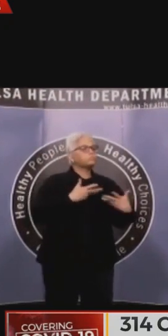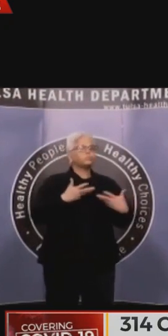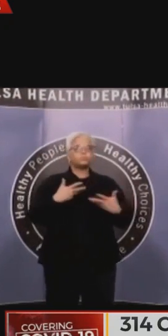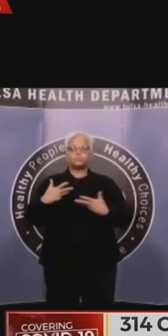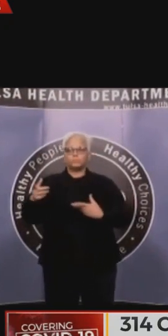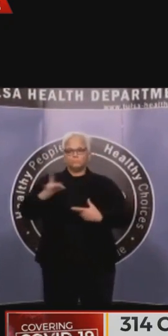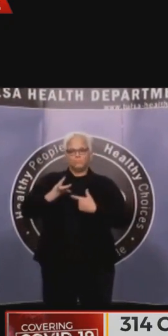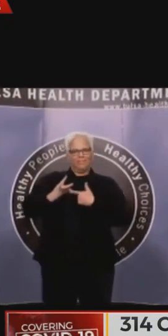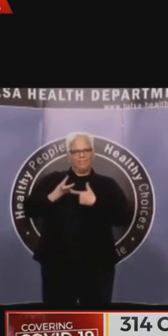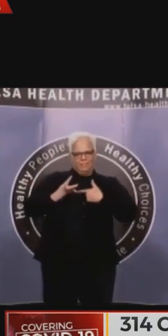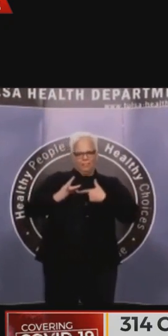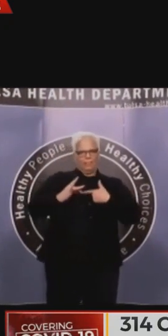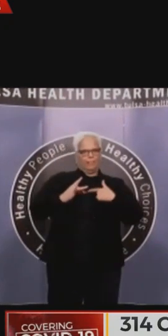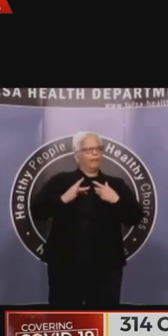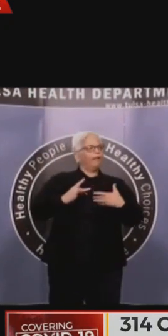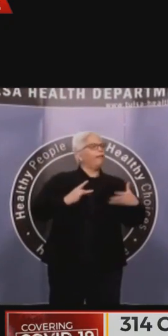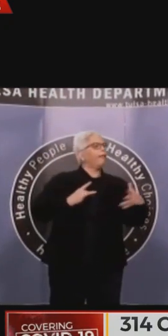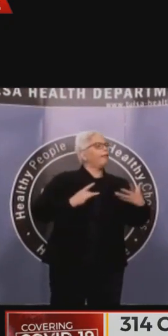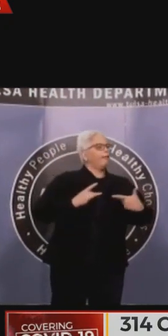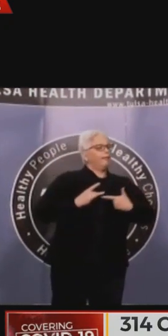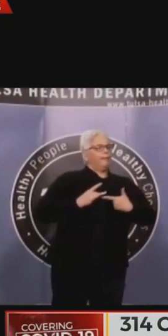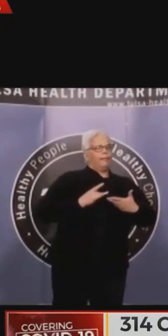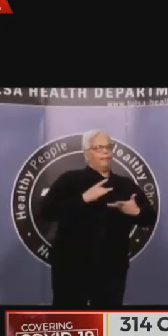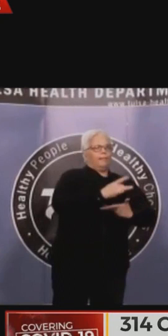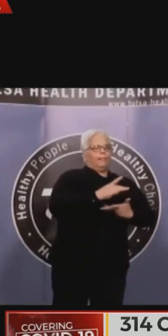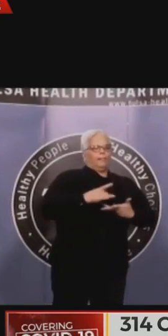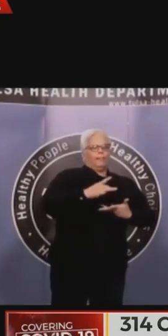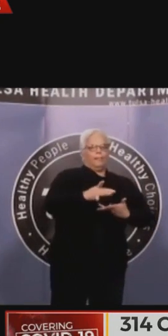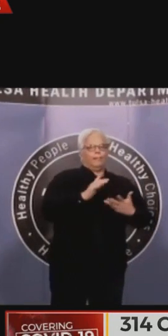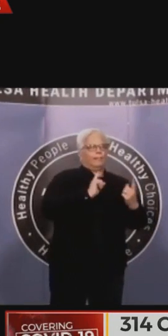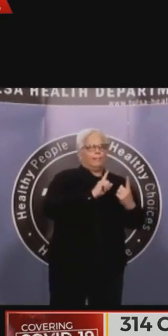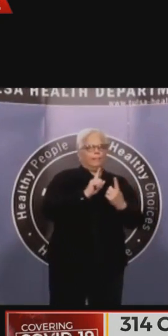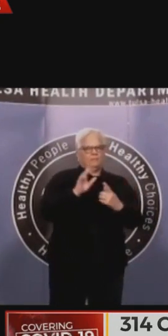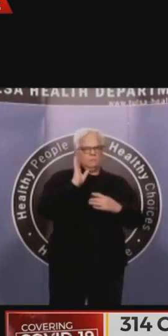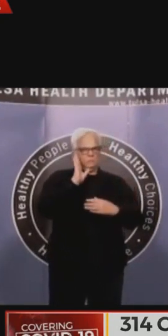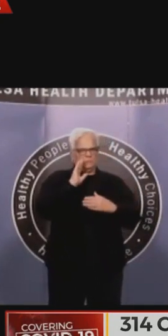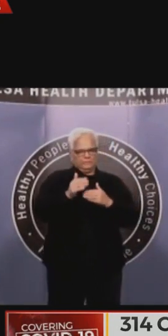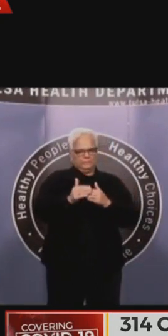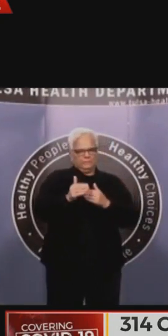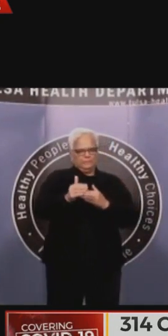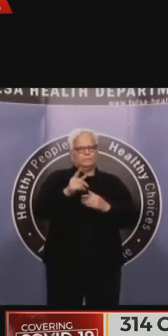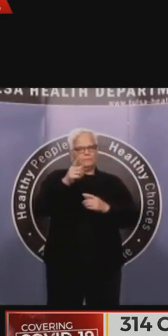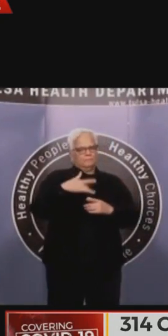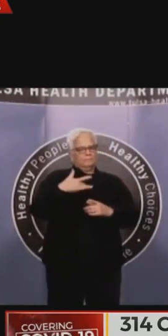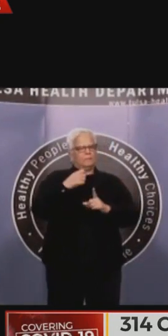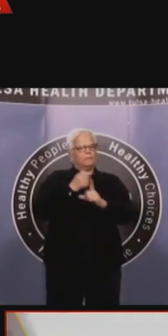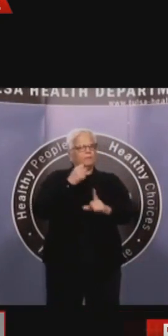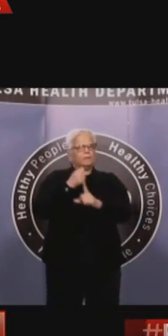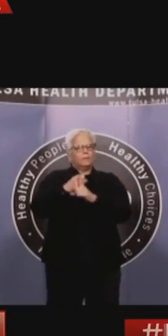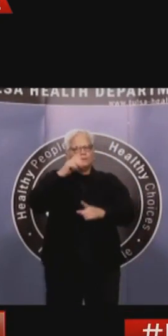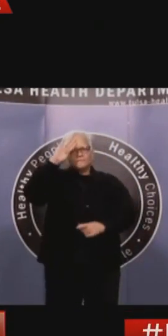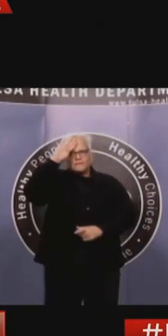couple of days, we begin seeing people start needing to seek hospitalization. Because of that, the modeling that the health